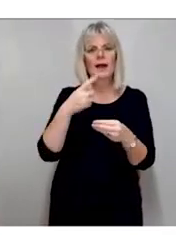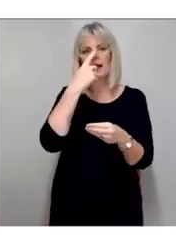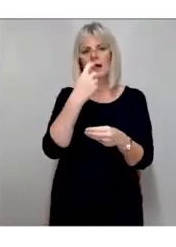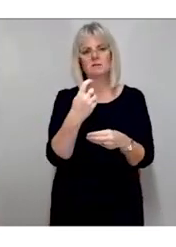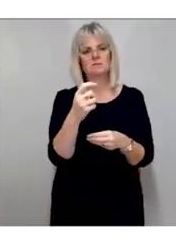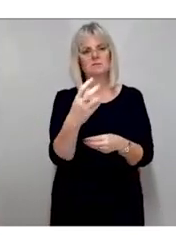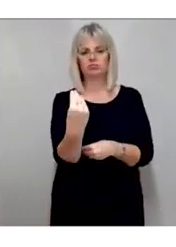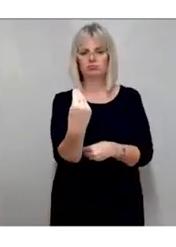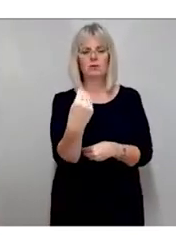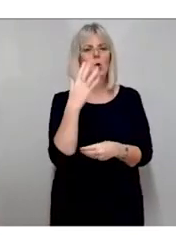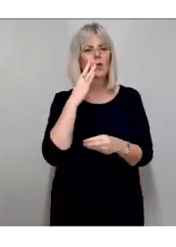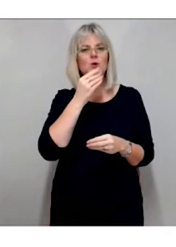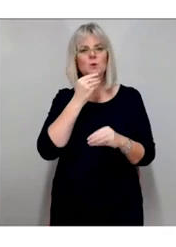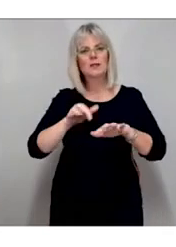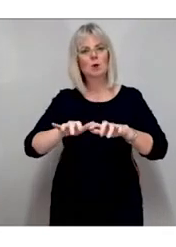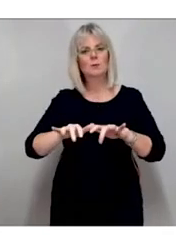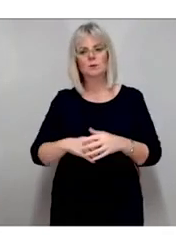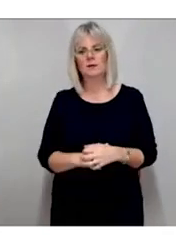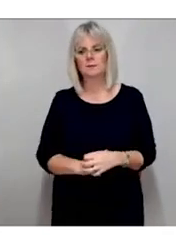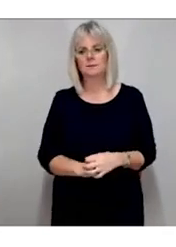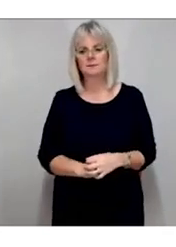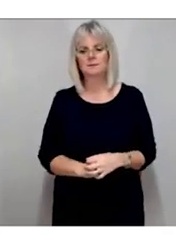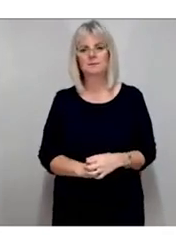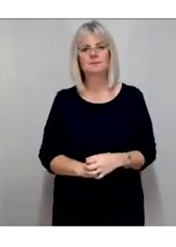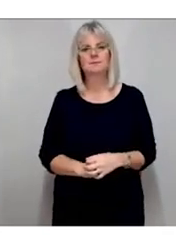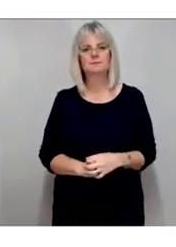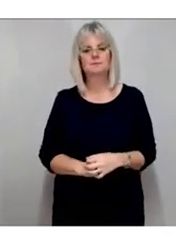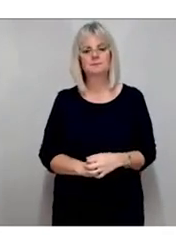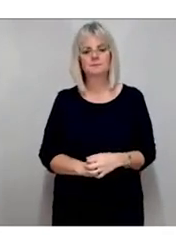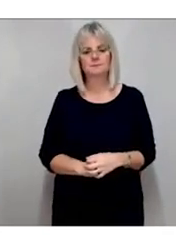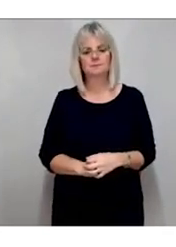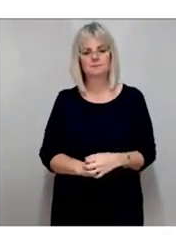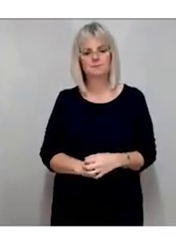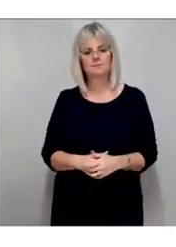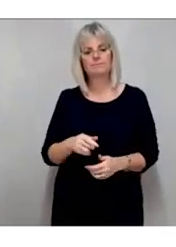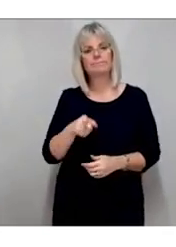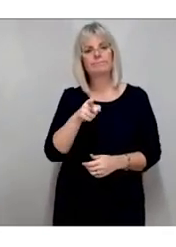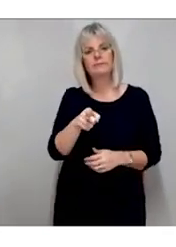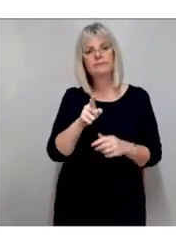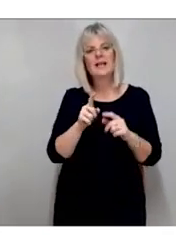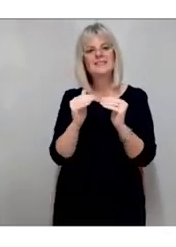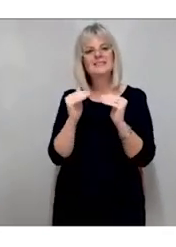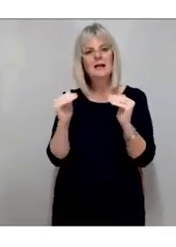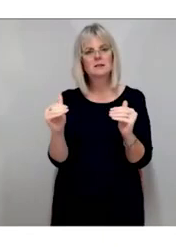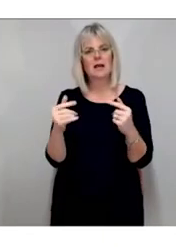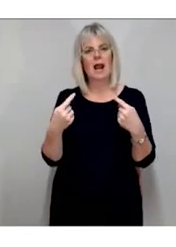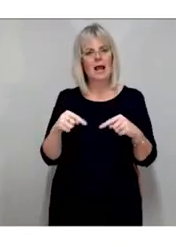computers. The EPUB DAISY standard allows narration to be synchronized with audio.